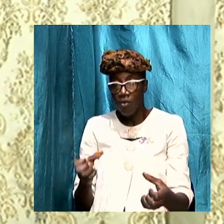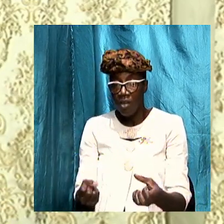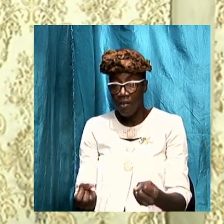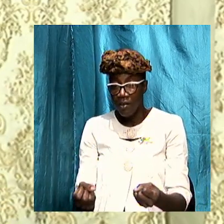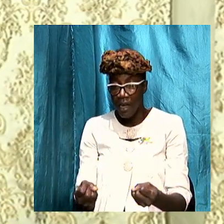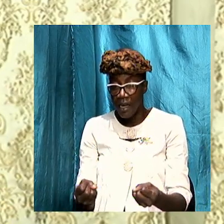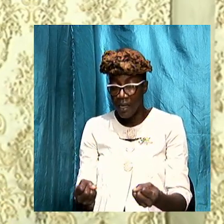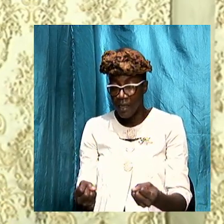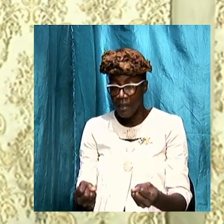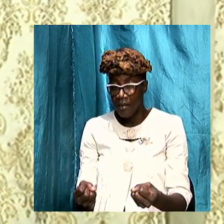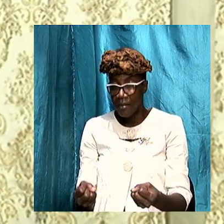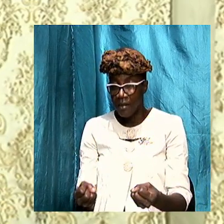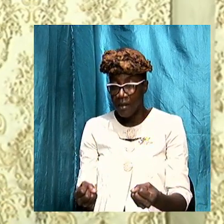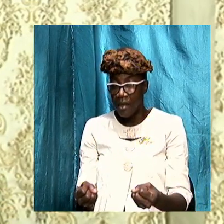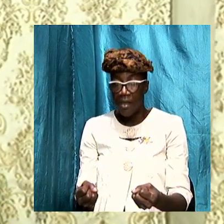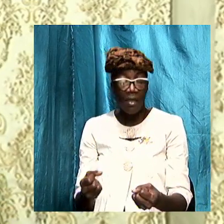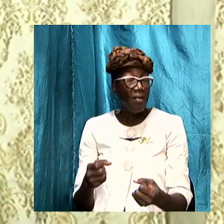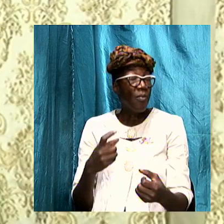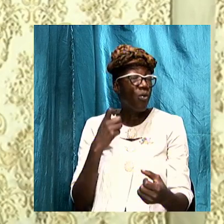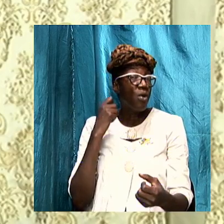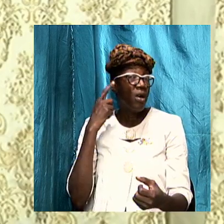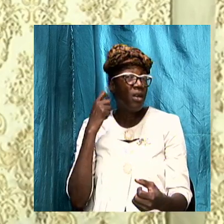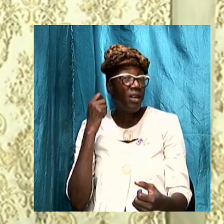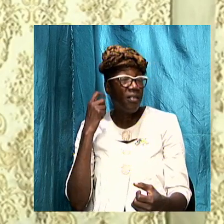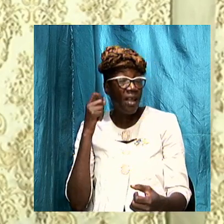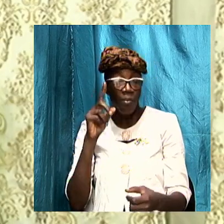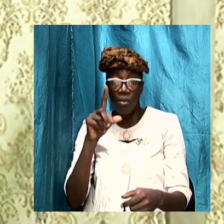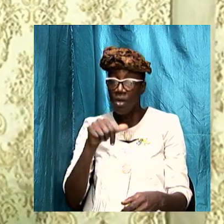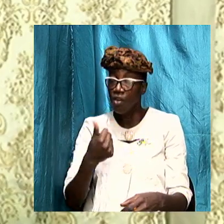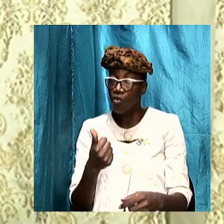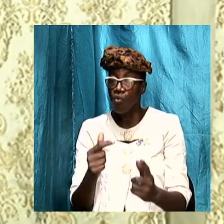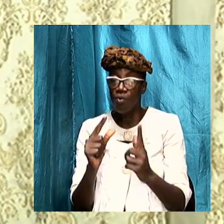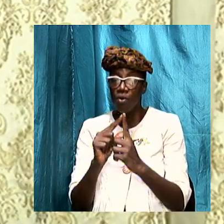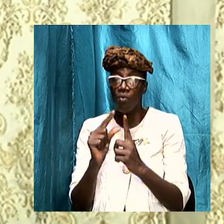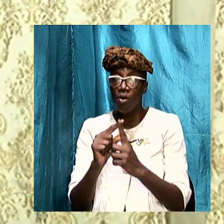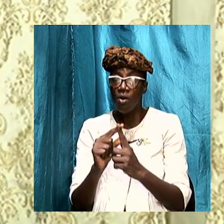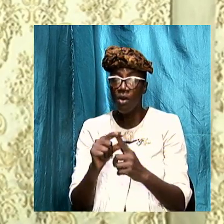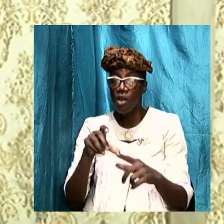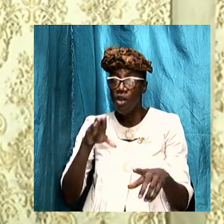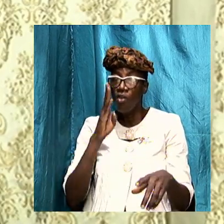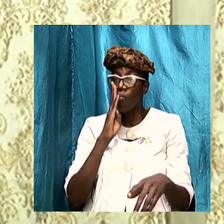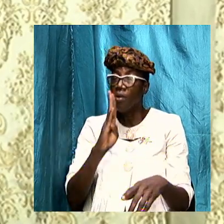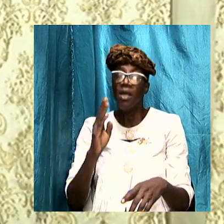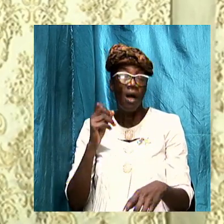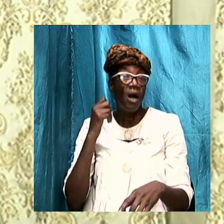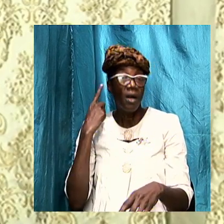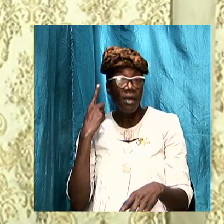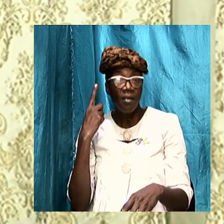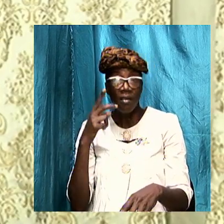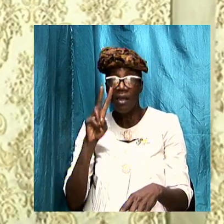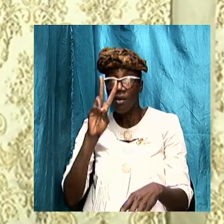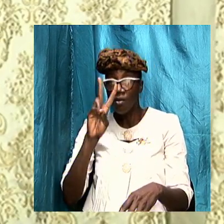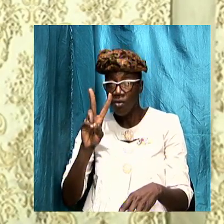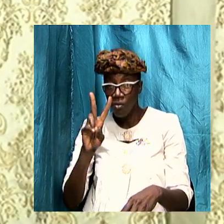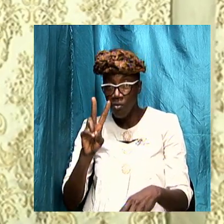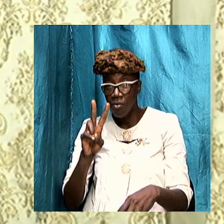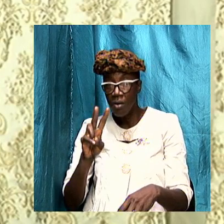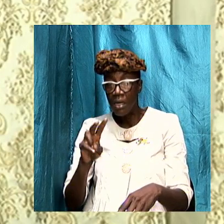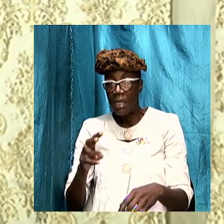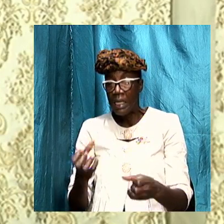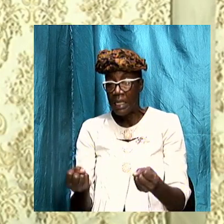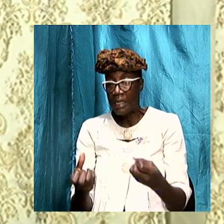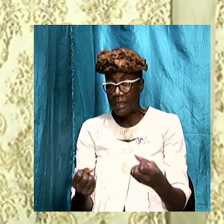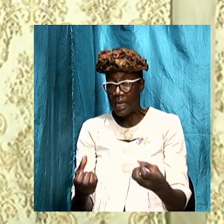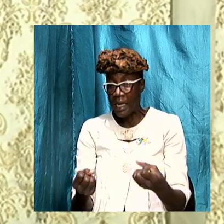put it in his own words and in his own imagery so that it could be understood two the signs are necessary